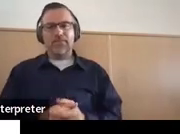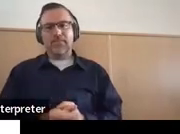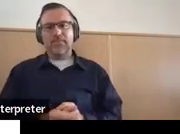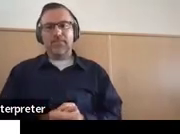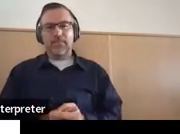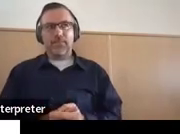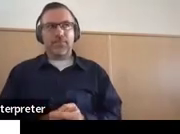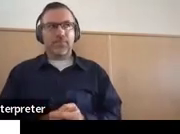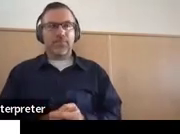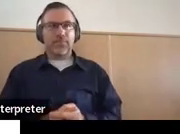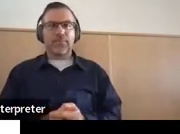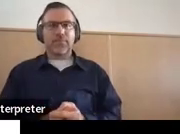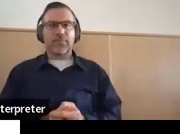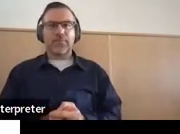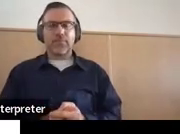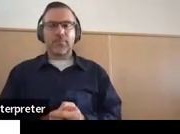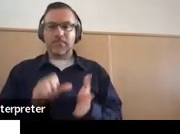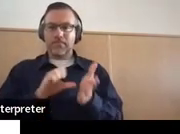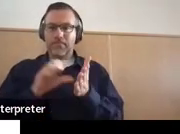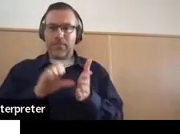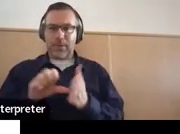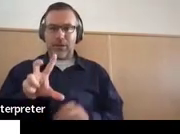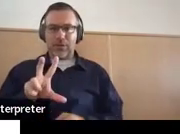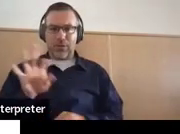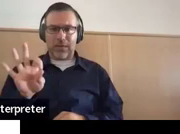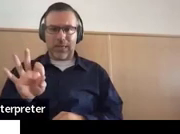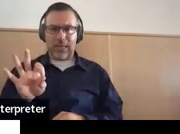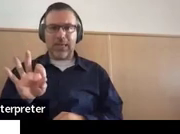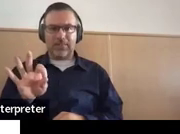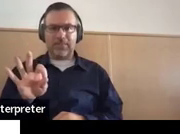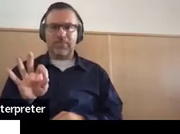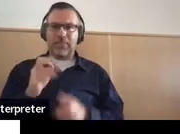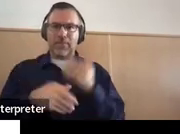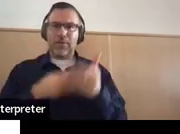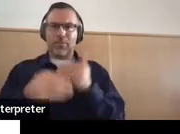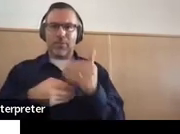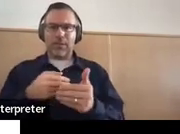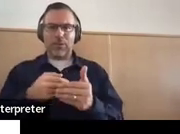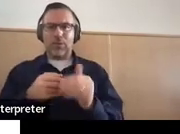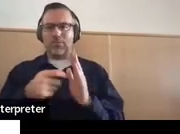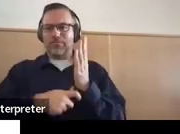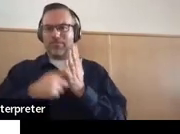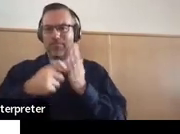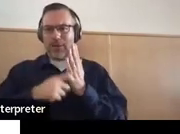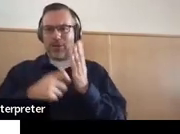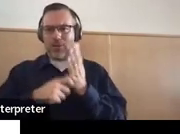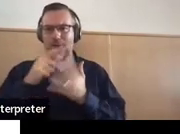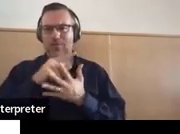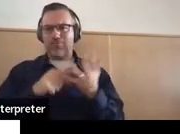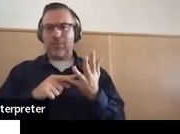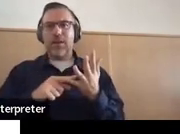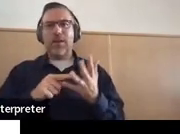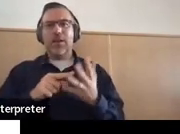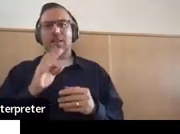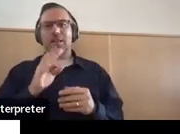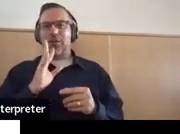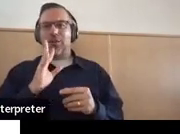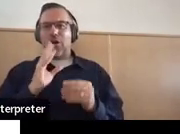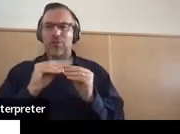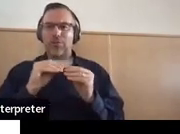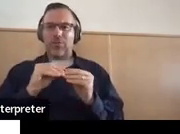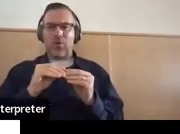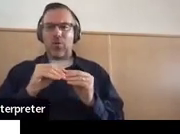So here is page 39 of the procedural manual that talks some more in some more detail